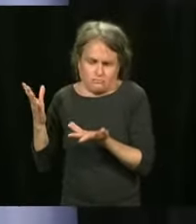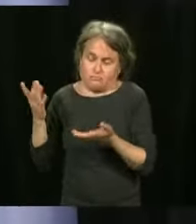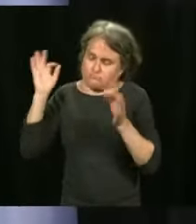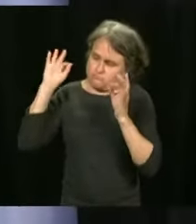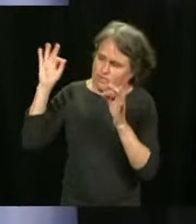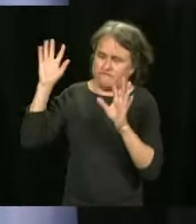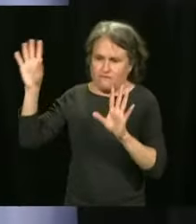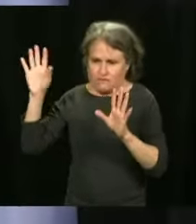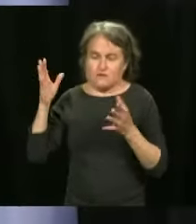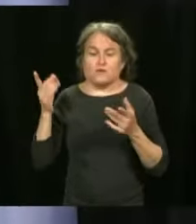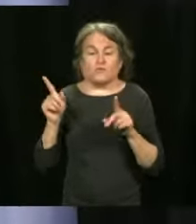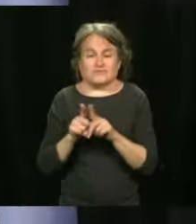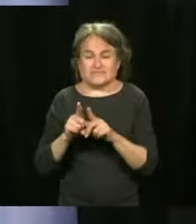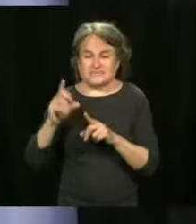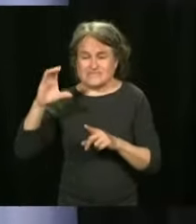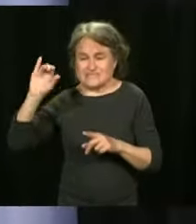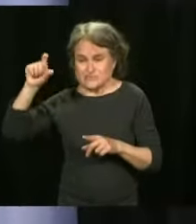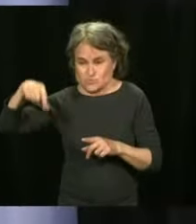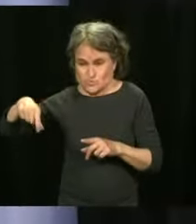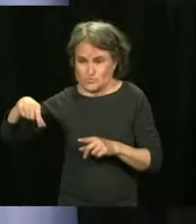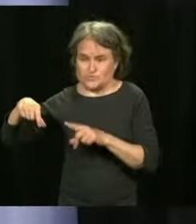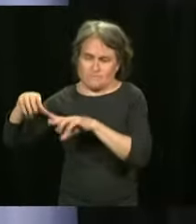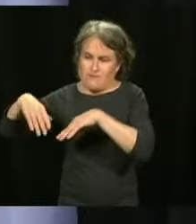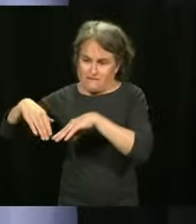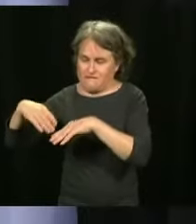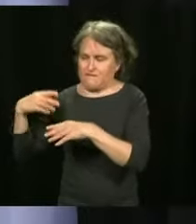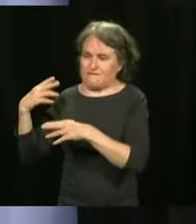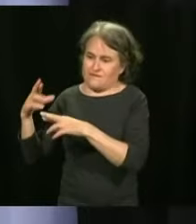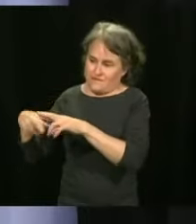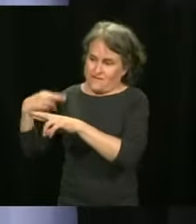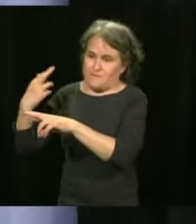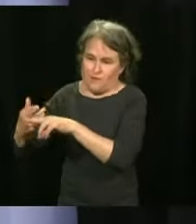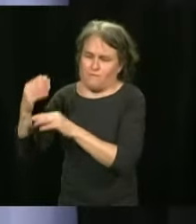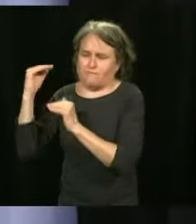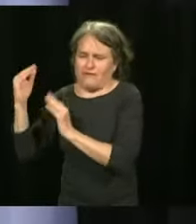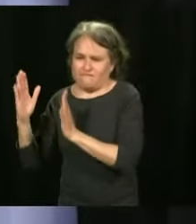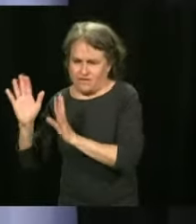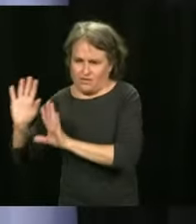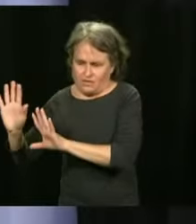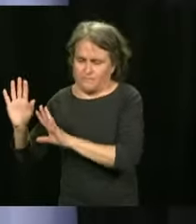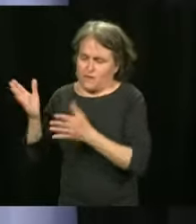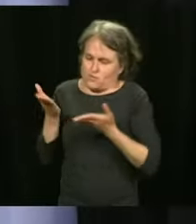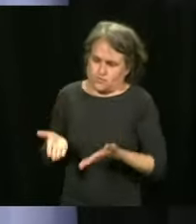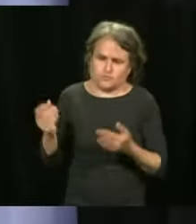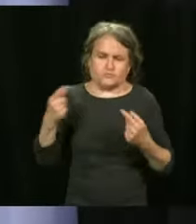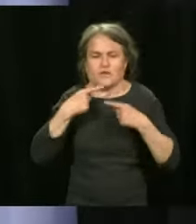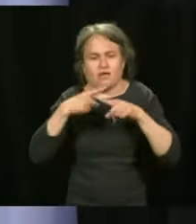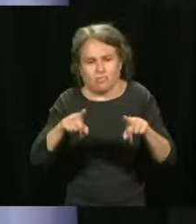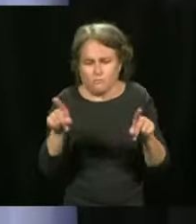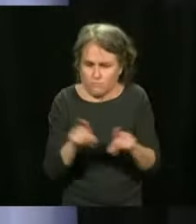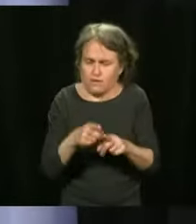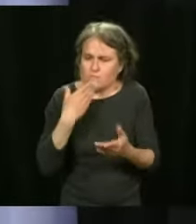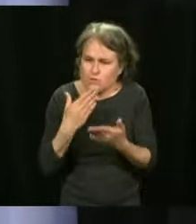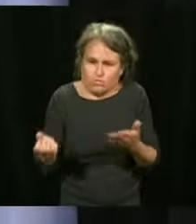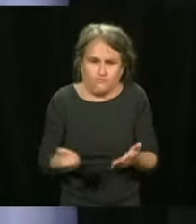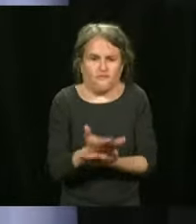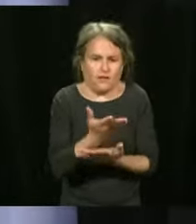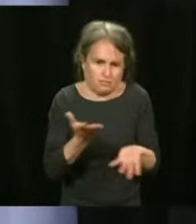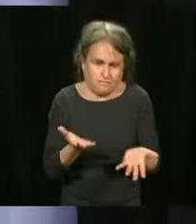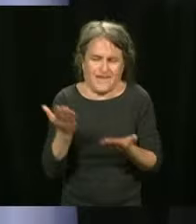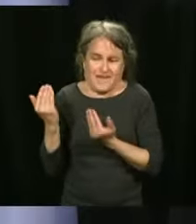for the mechanics of all of this. And that is why we wanted to announce this good news today. But we still want to have an opinion